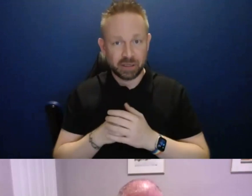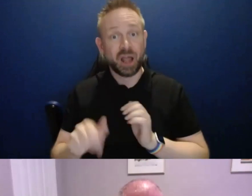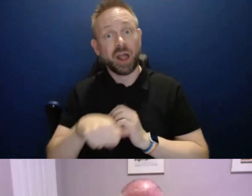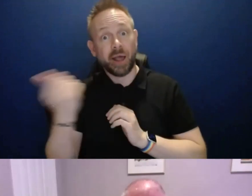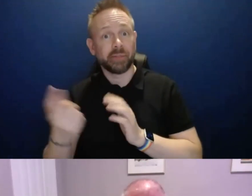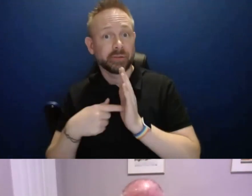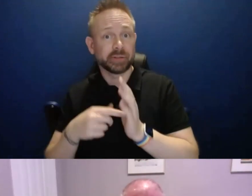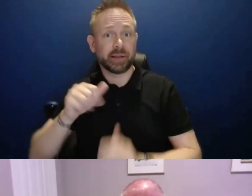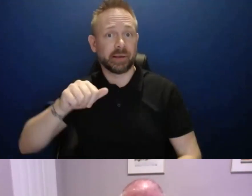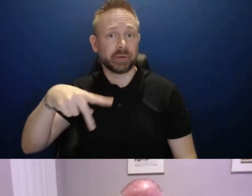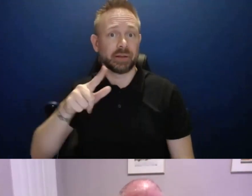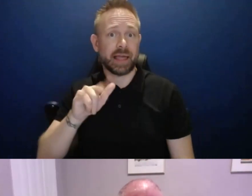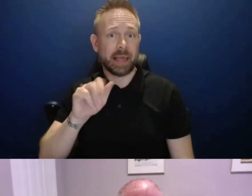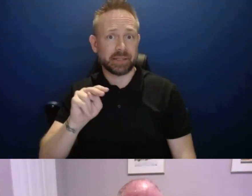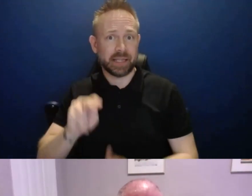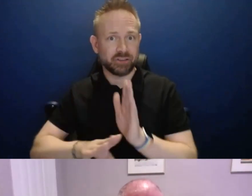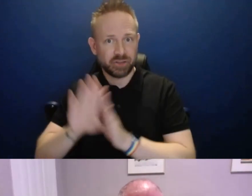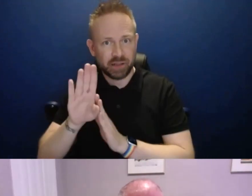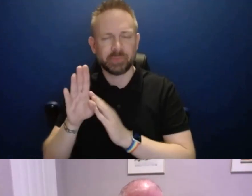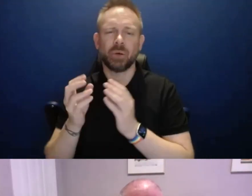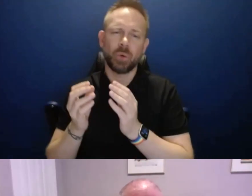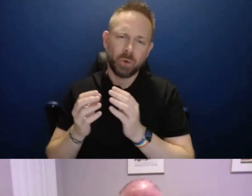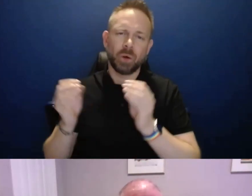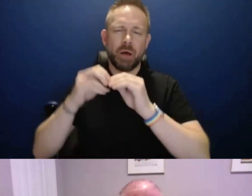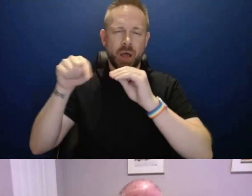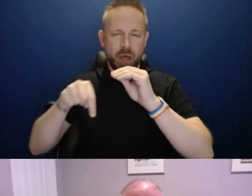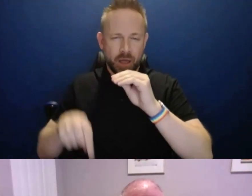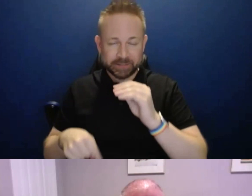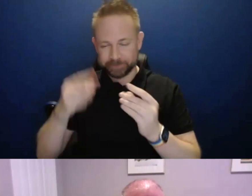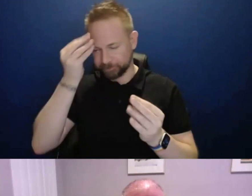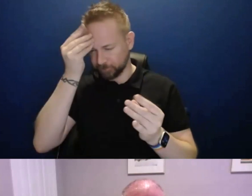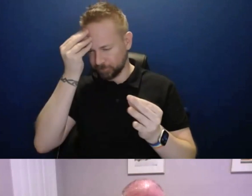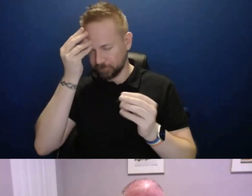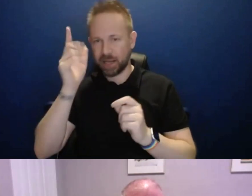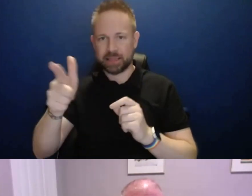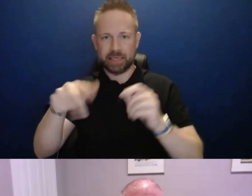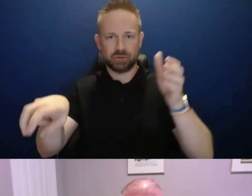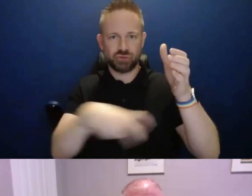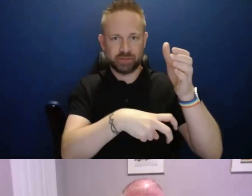piece of it much, much more detailed. And that'll be later. Glenn, did you want to add?